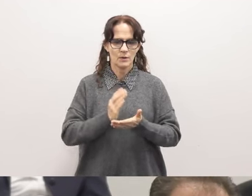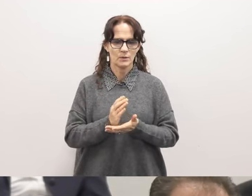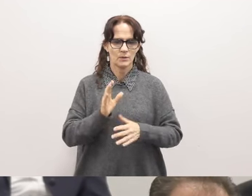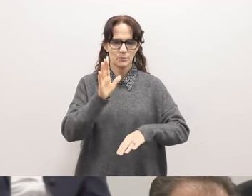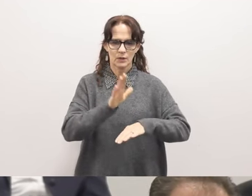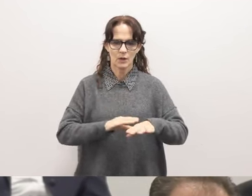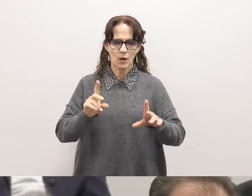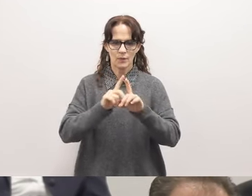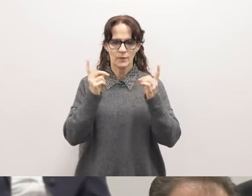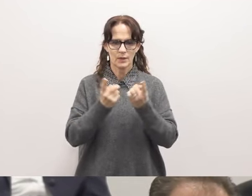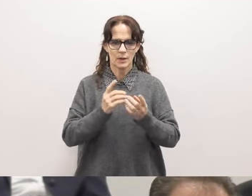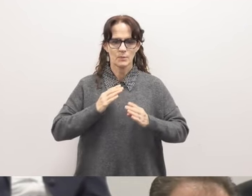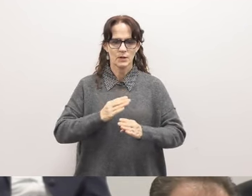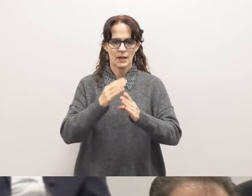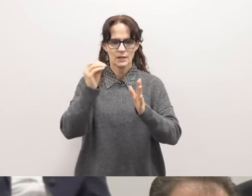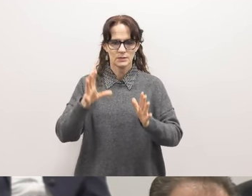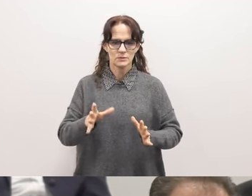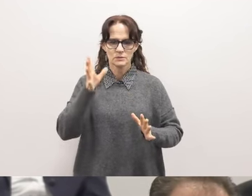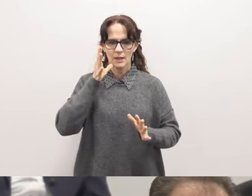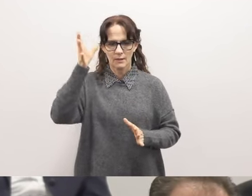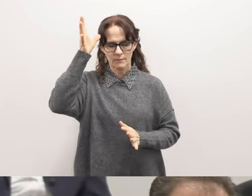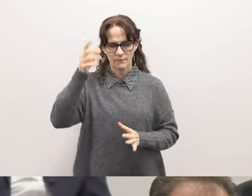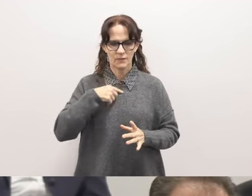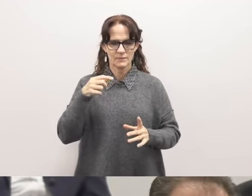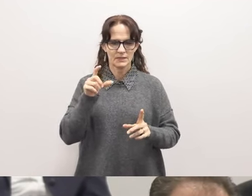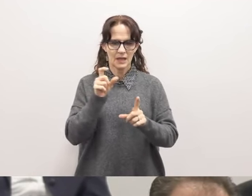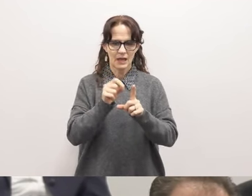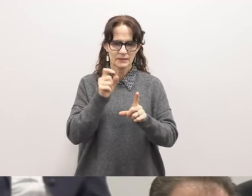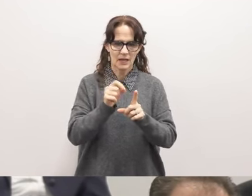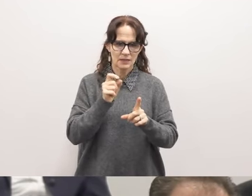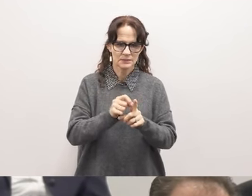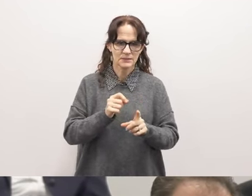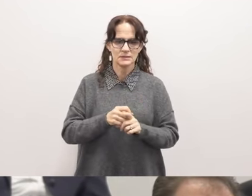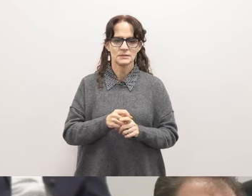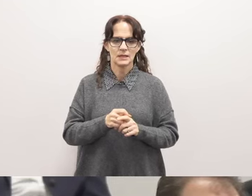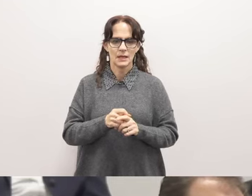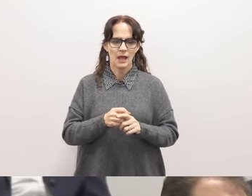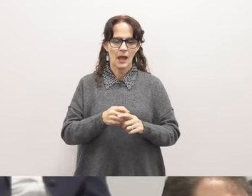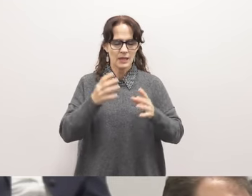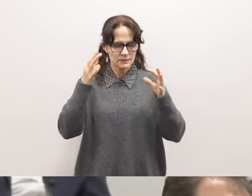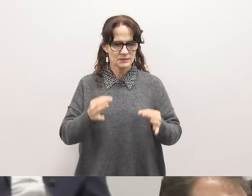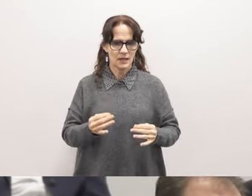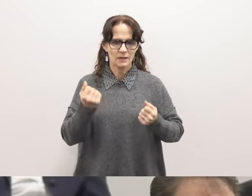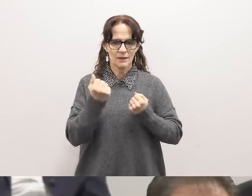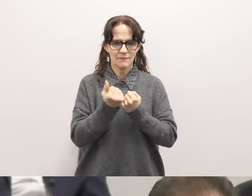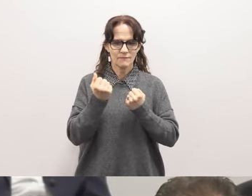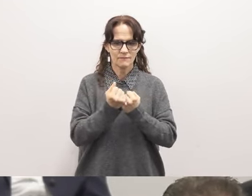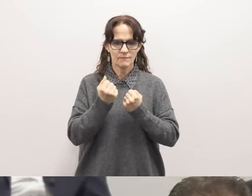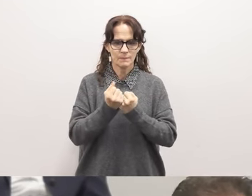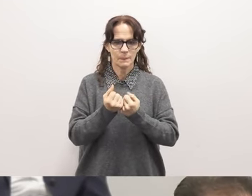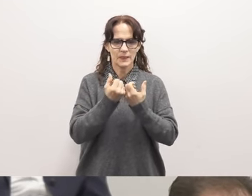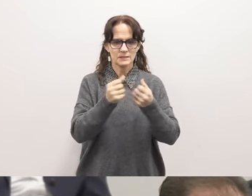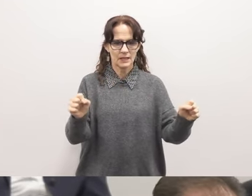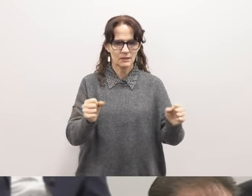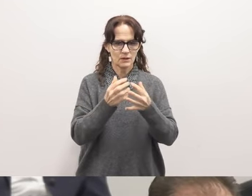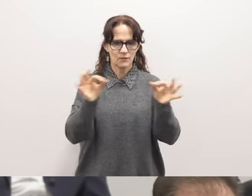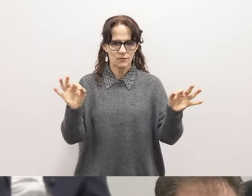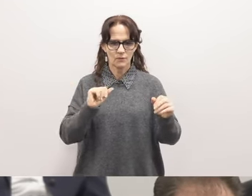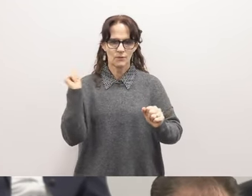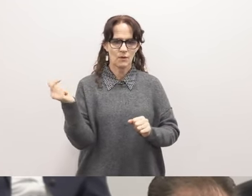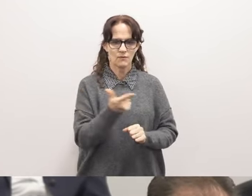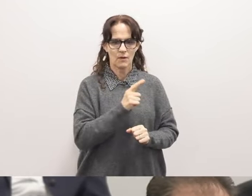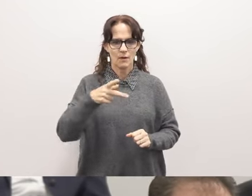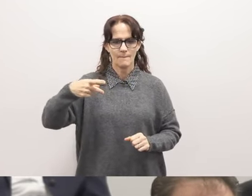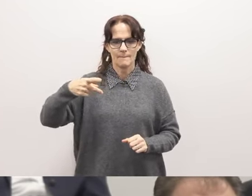district to protect its students and parents from these attacks and affirm the right to advocate for safety, freedom, and humanity of all